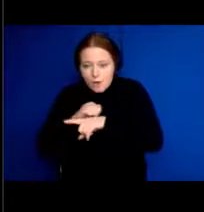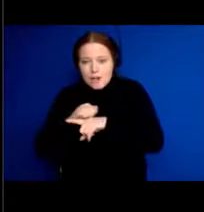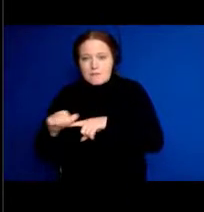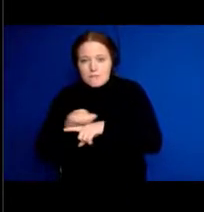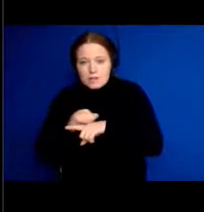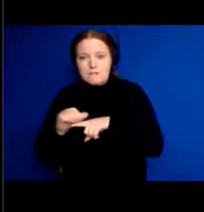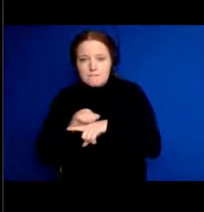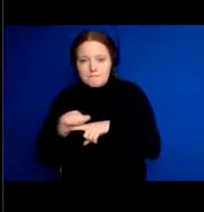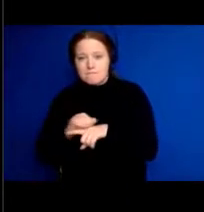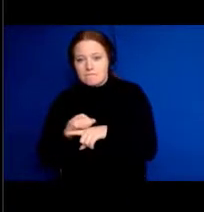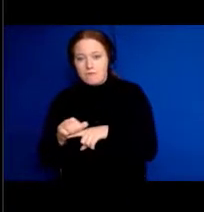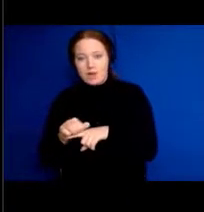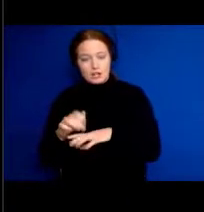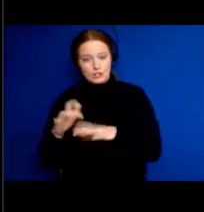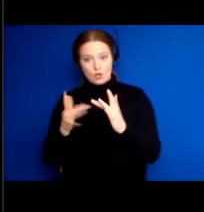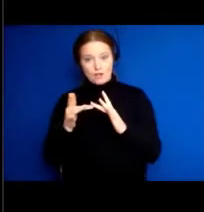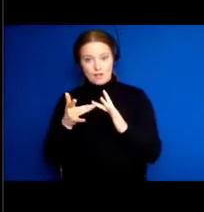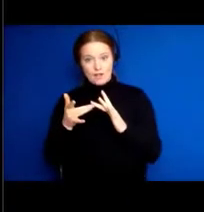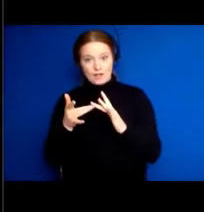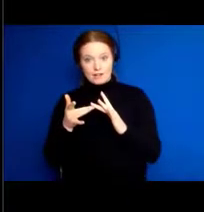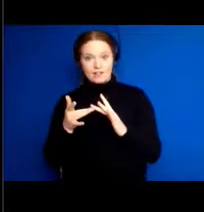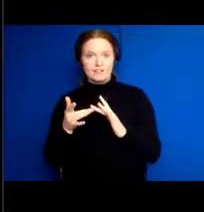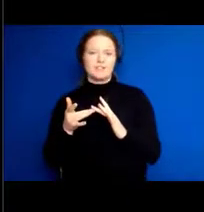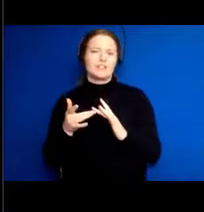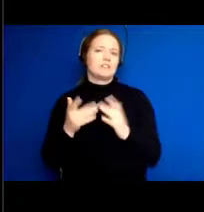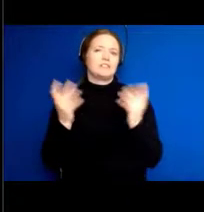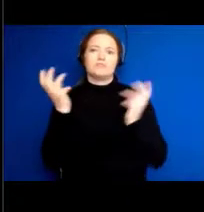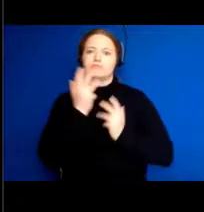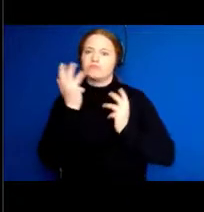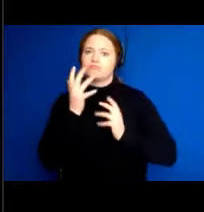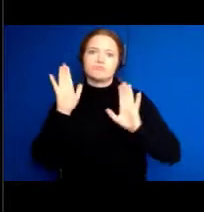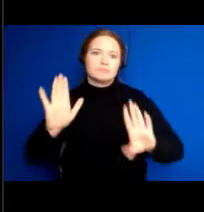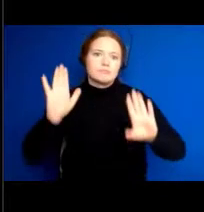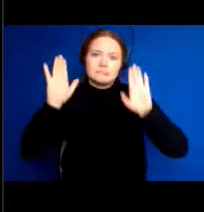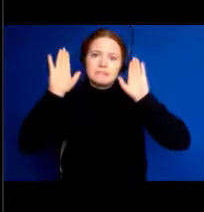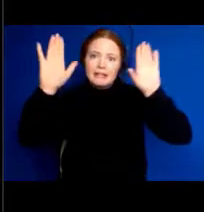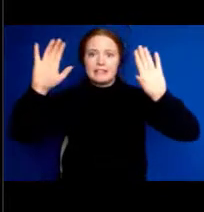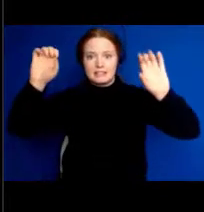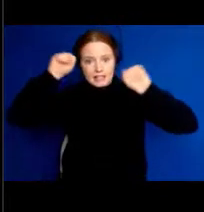And that is excellent, excellent exercise for your brain.